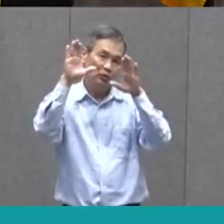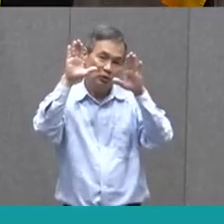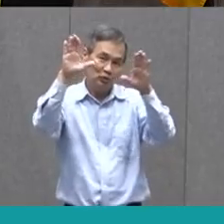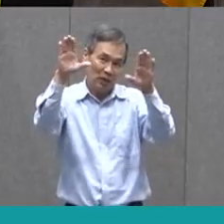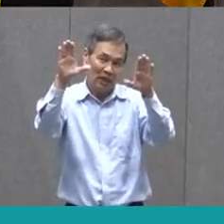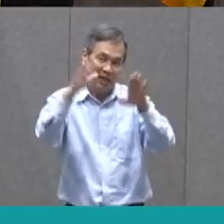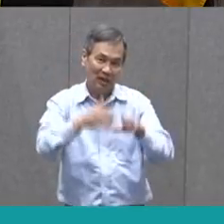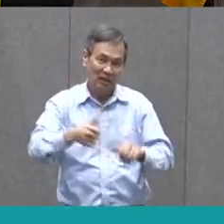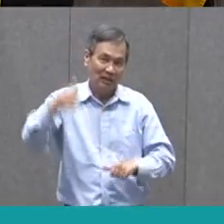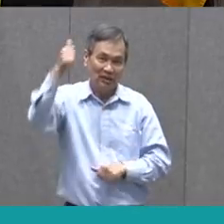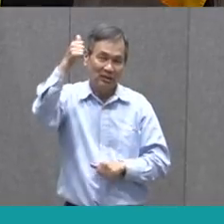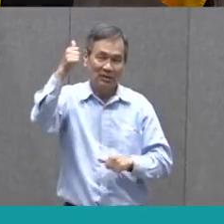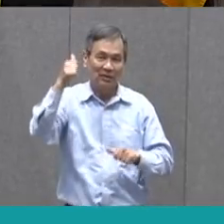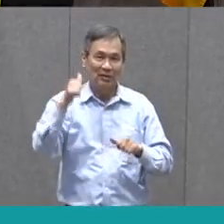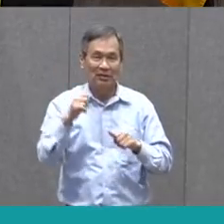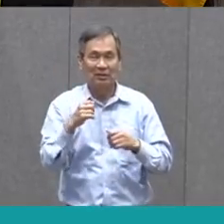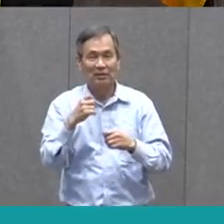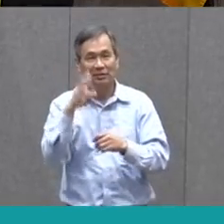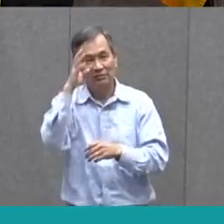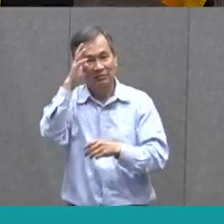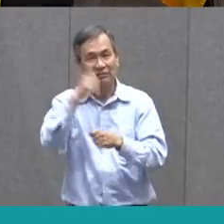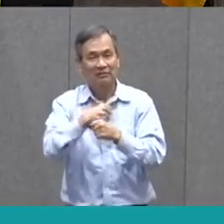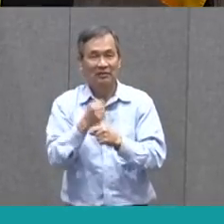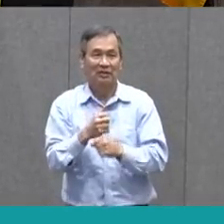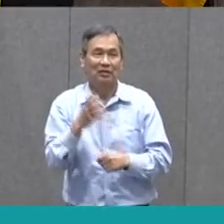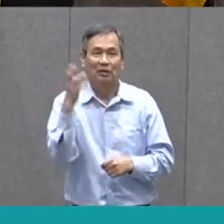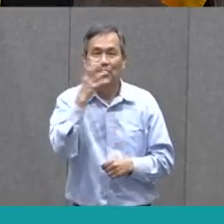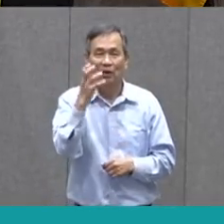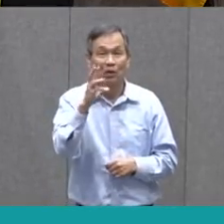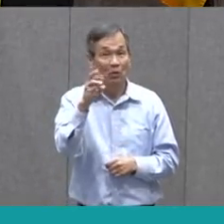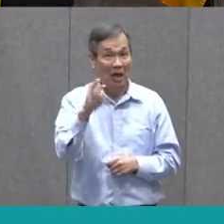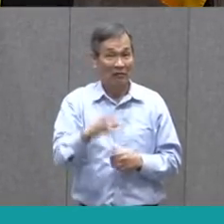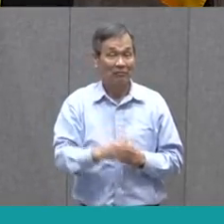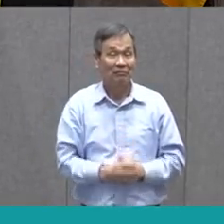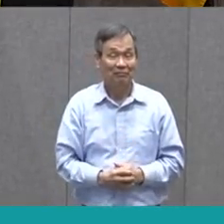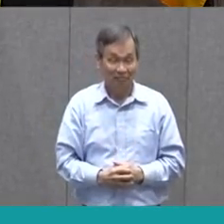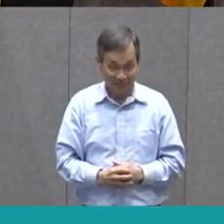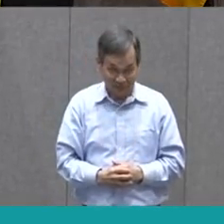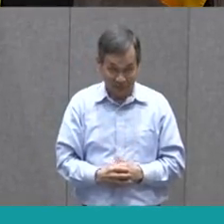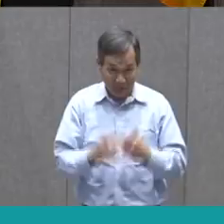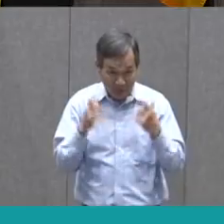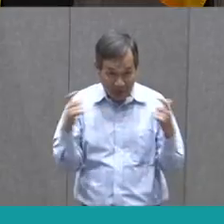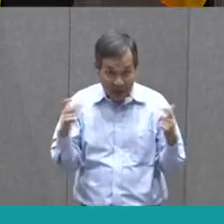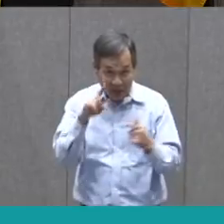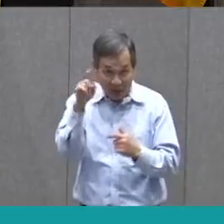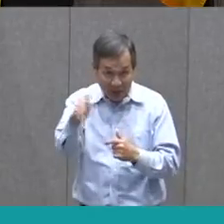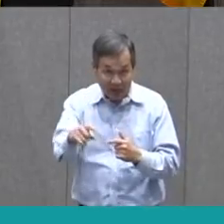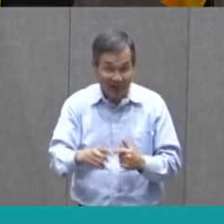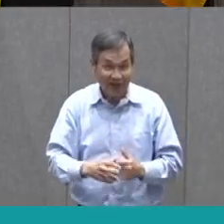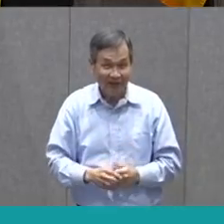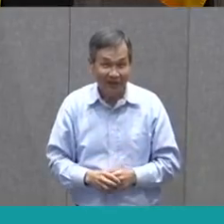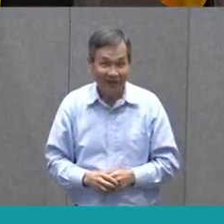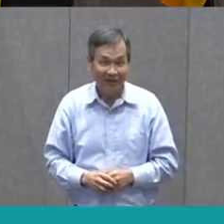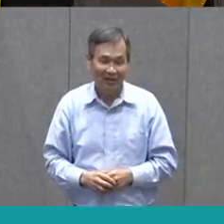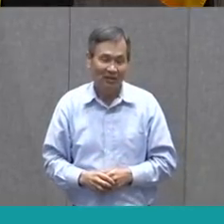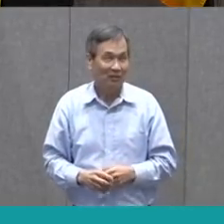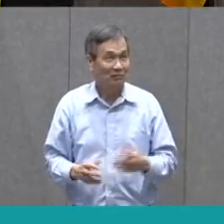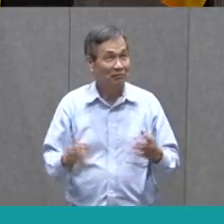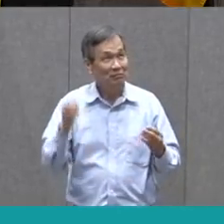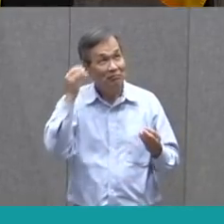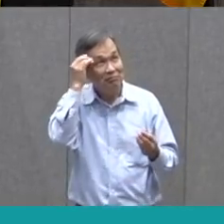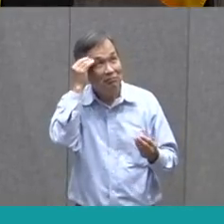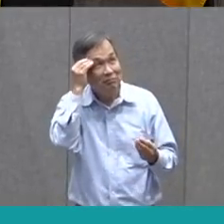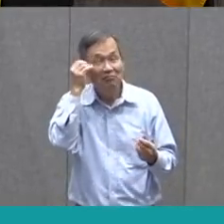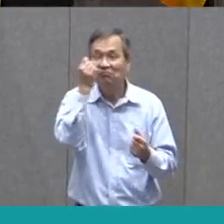ever made? Wow. That's a really broad question. So you could pick anything.